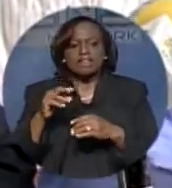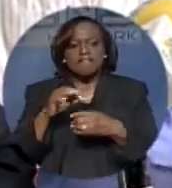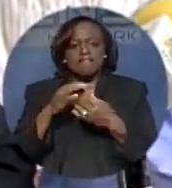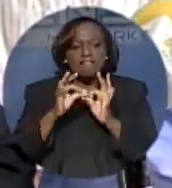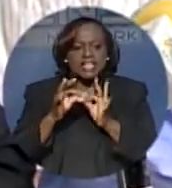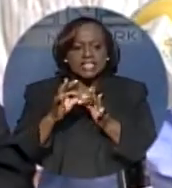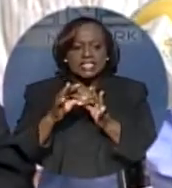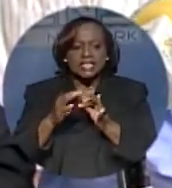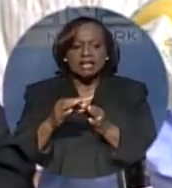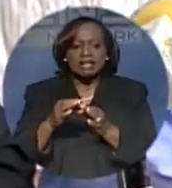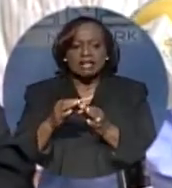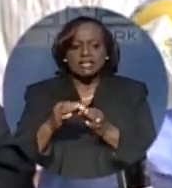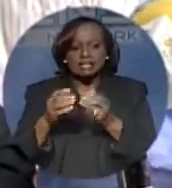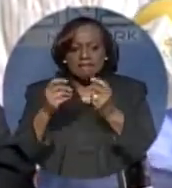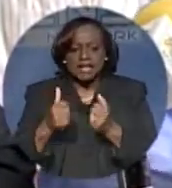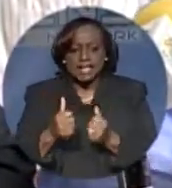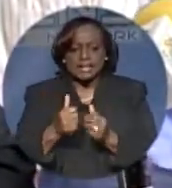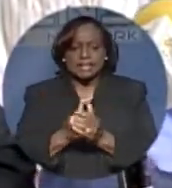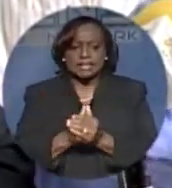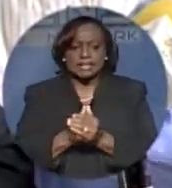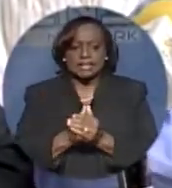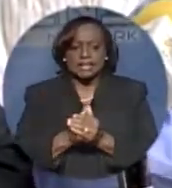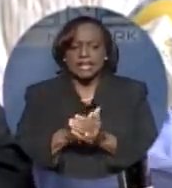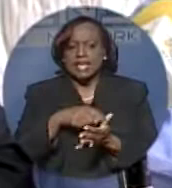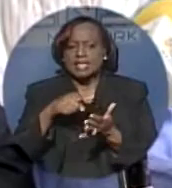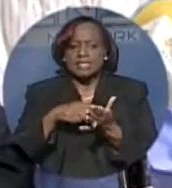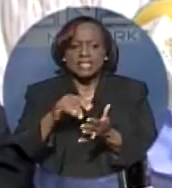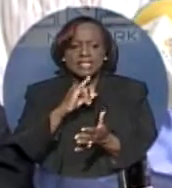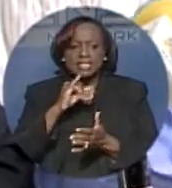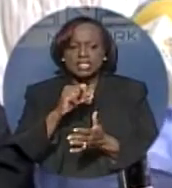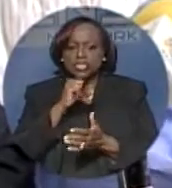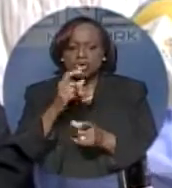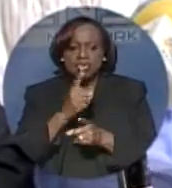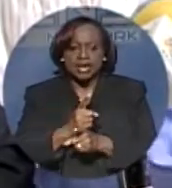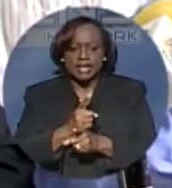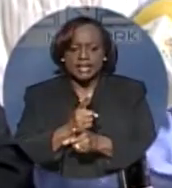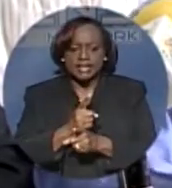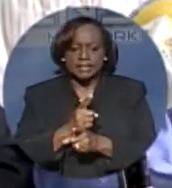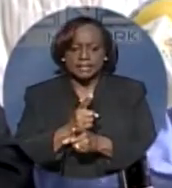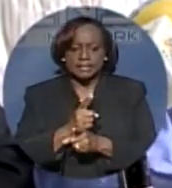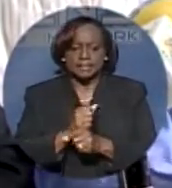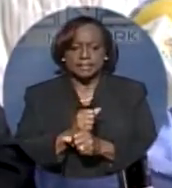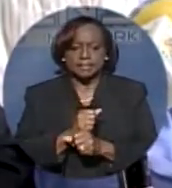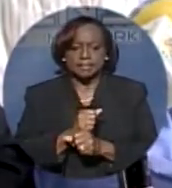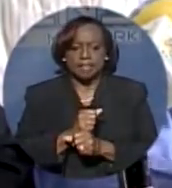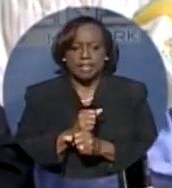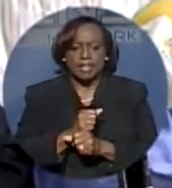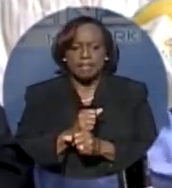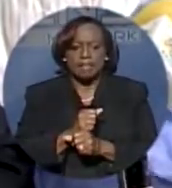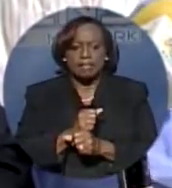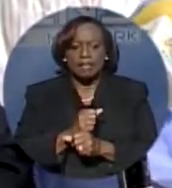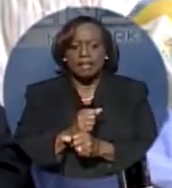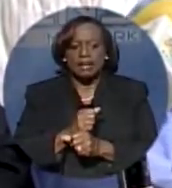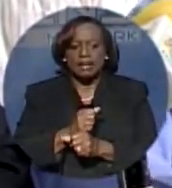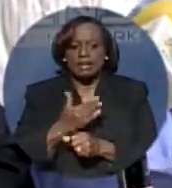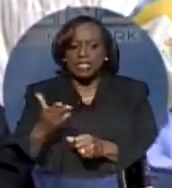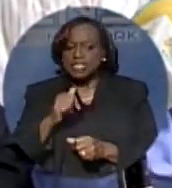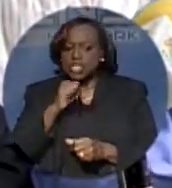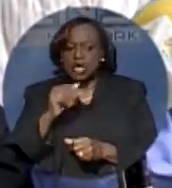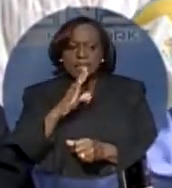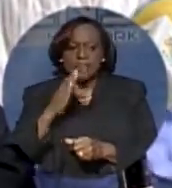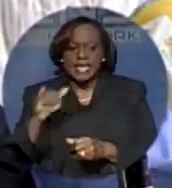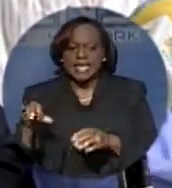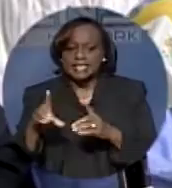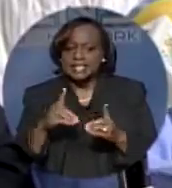no need for this. This is just ridiculous. If have this Minister in place, what's to handle these issues? And it's not being done. That means what, he's ineffective?